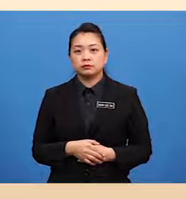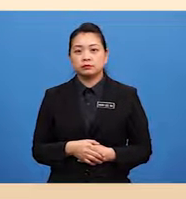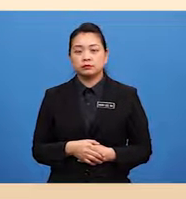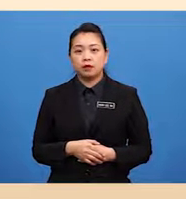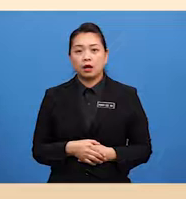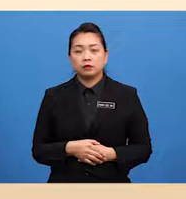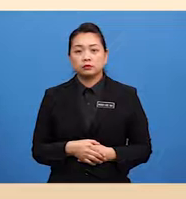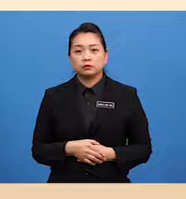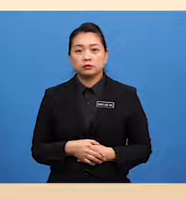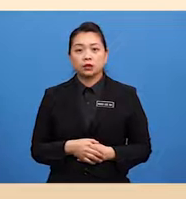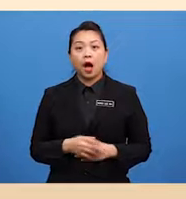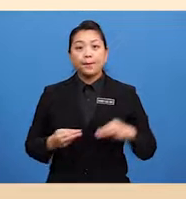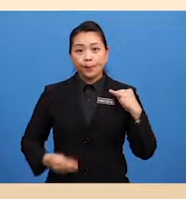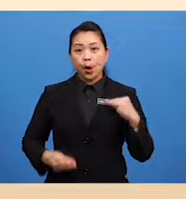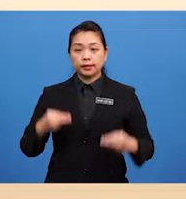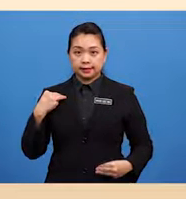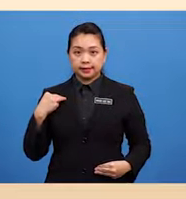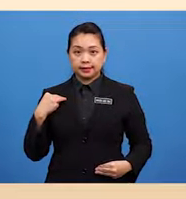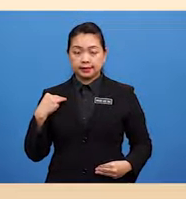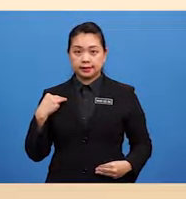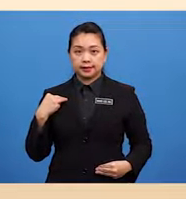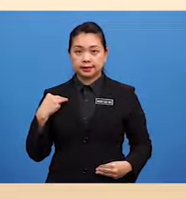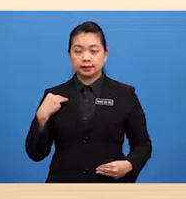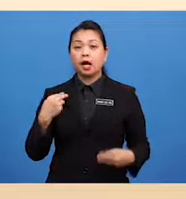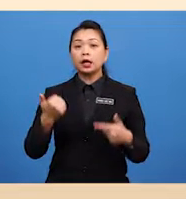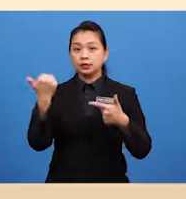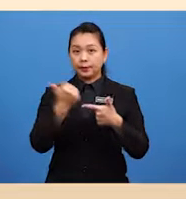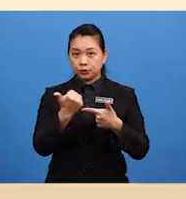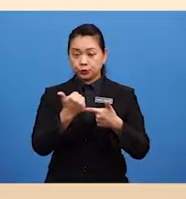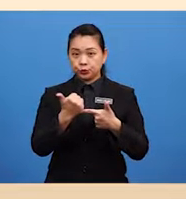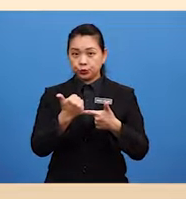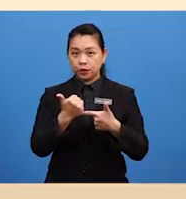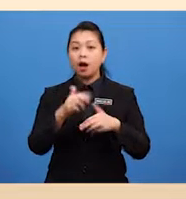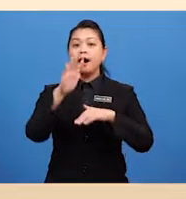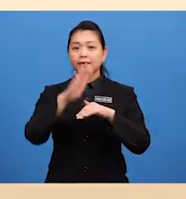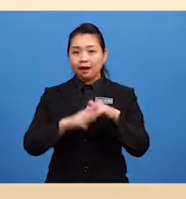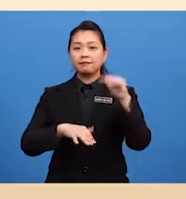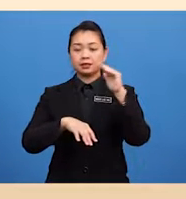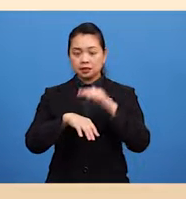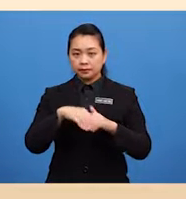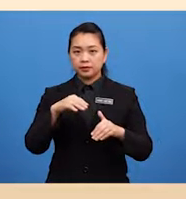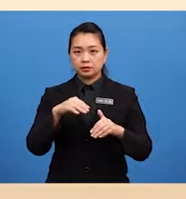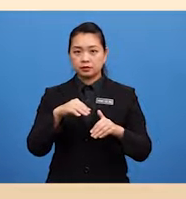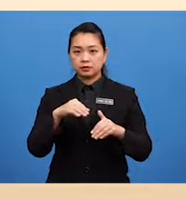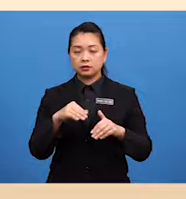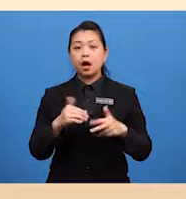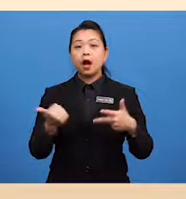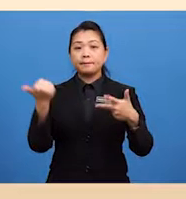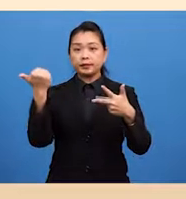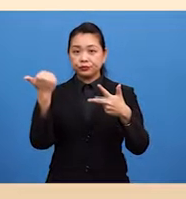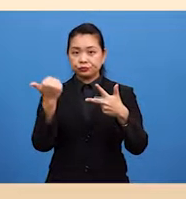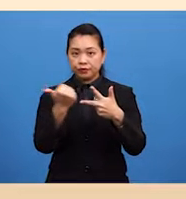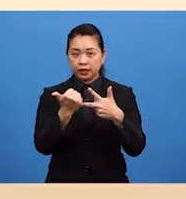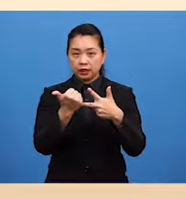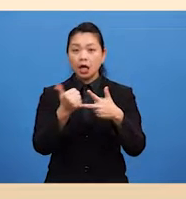Two Comfortable Three Important